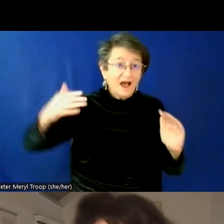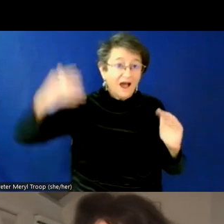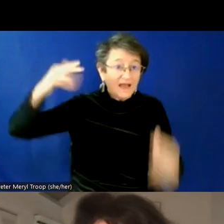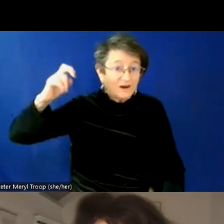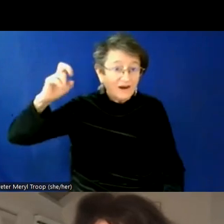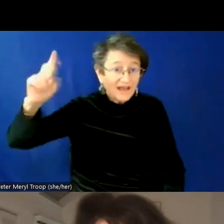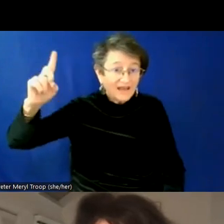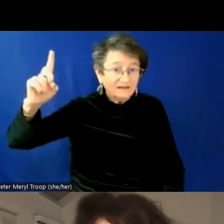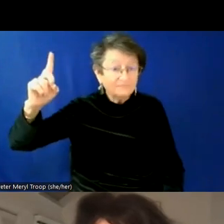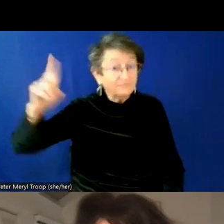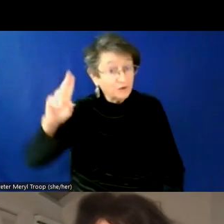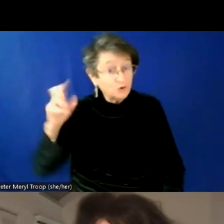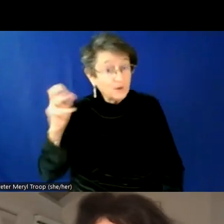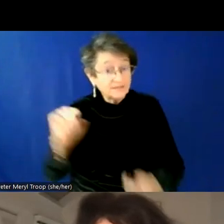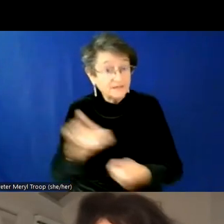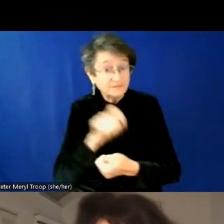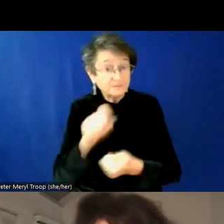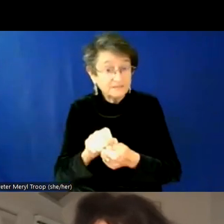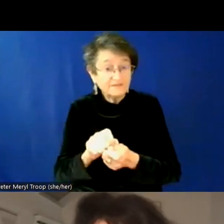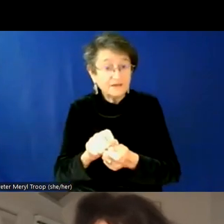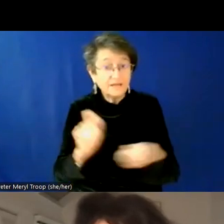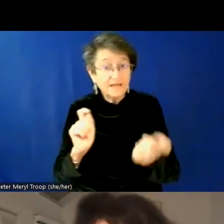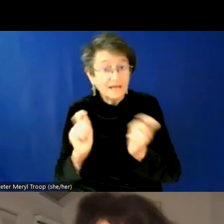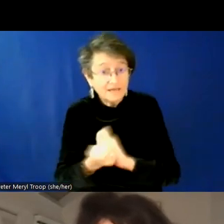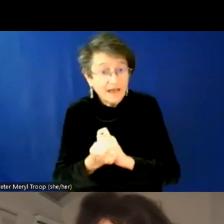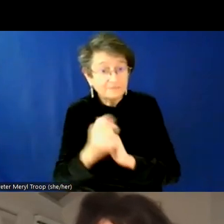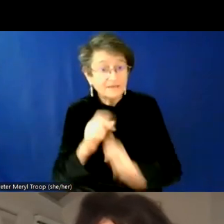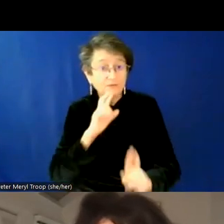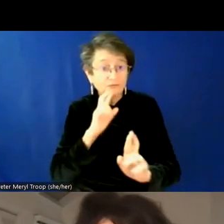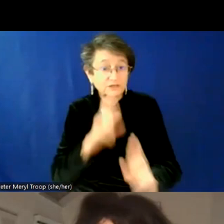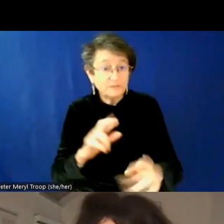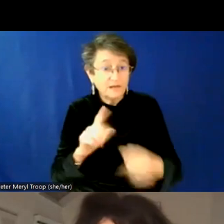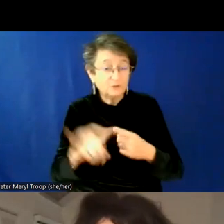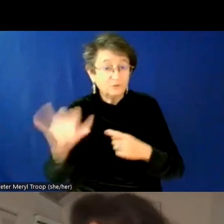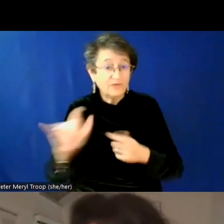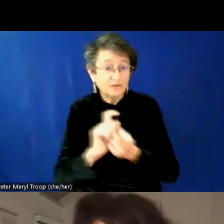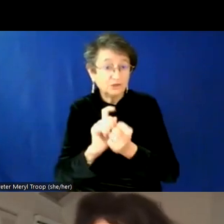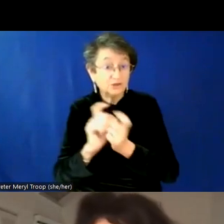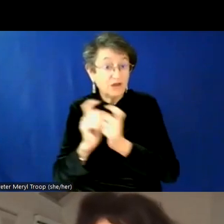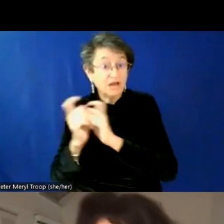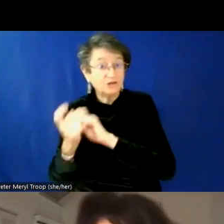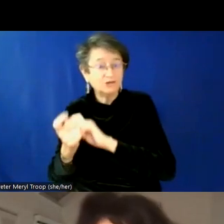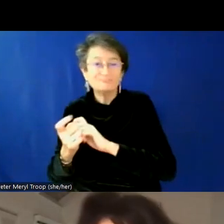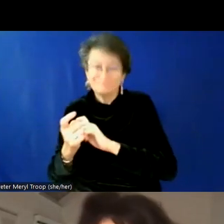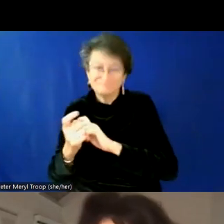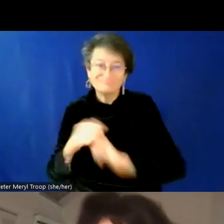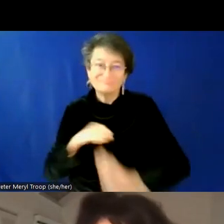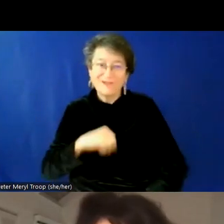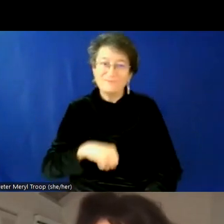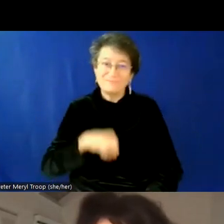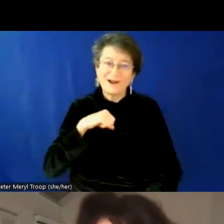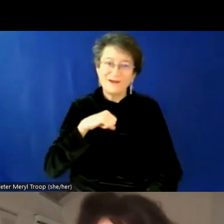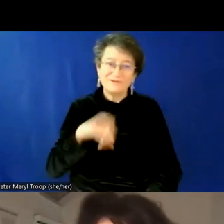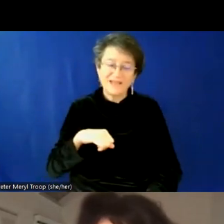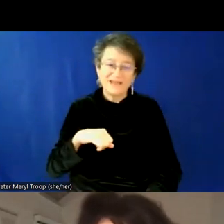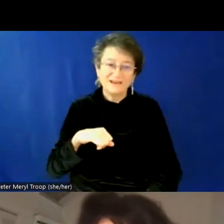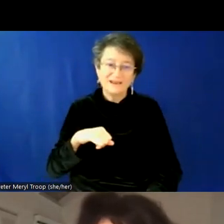is, is adapting and responding to, um, that change, you know, makes me proud. Uh, higher